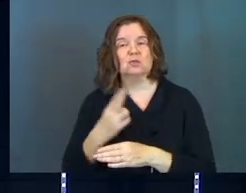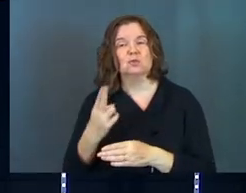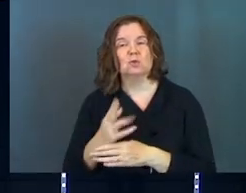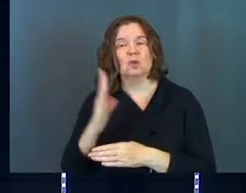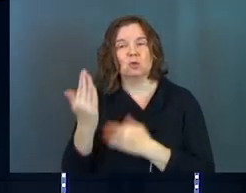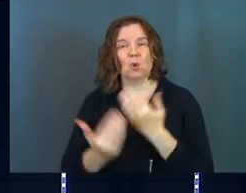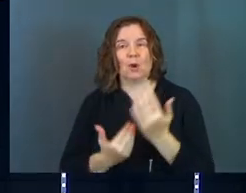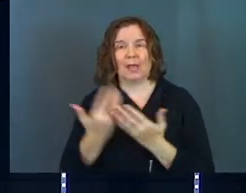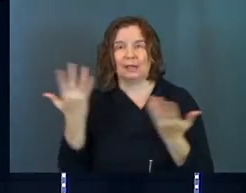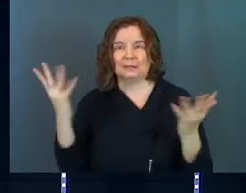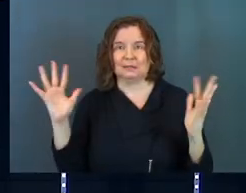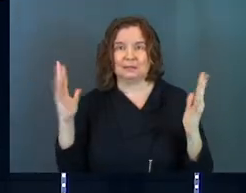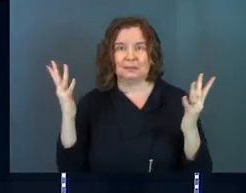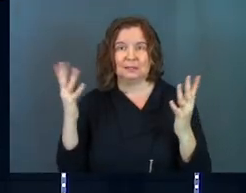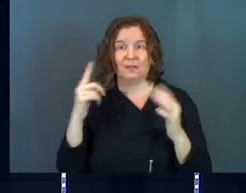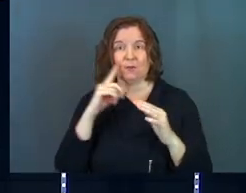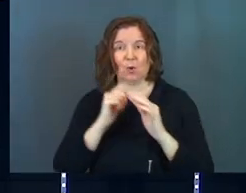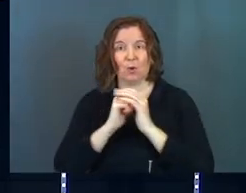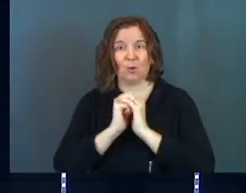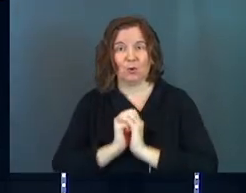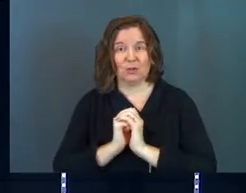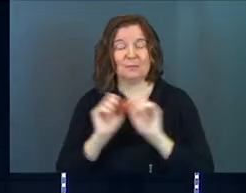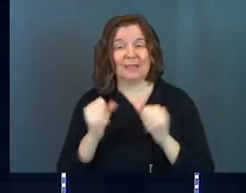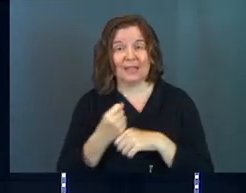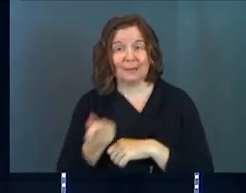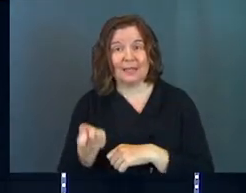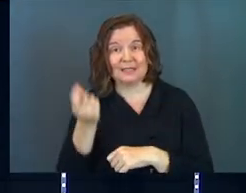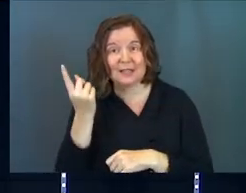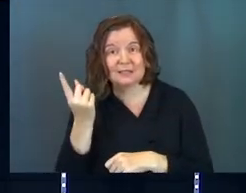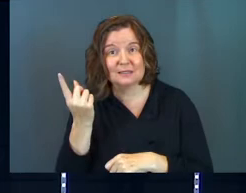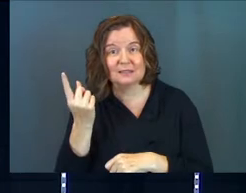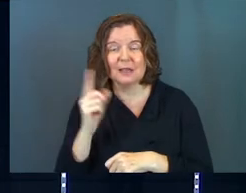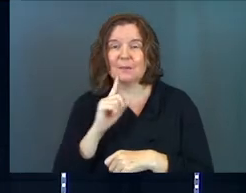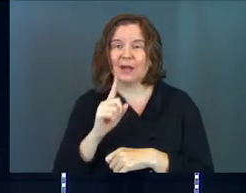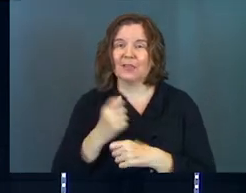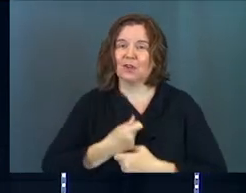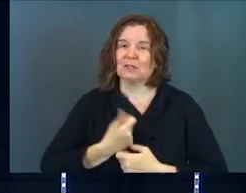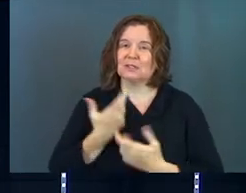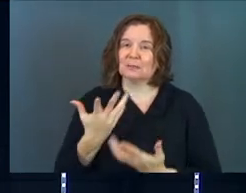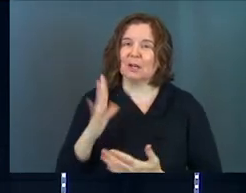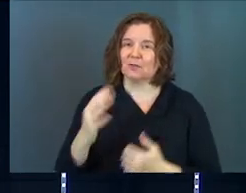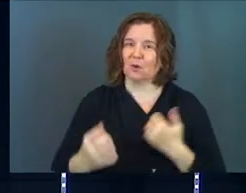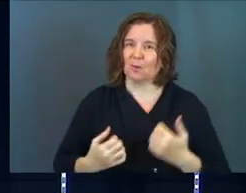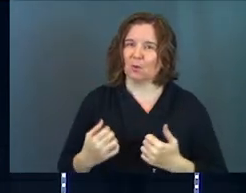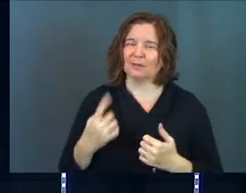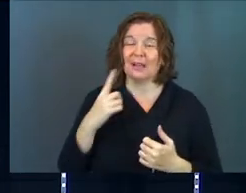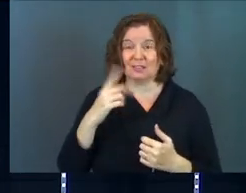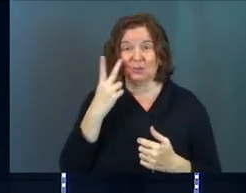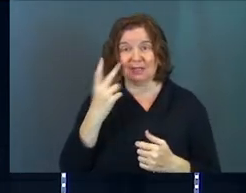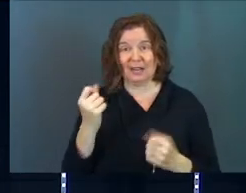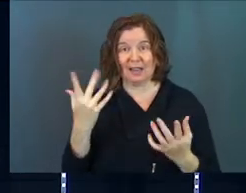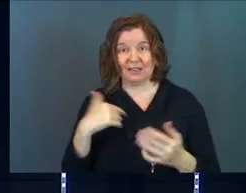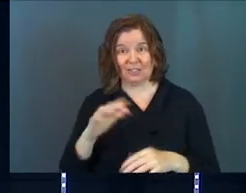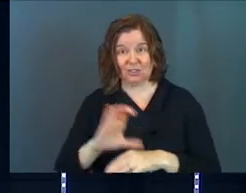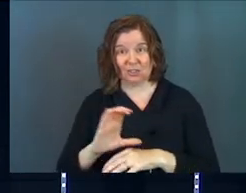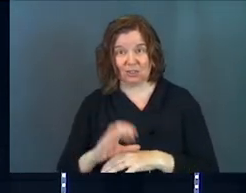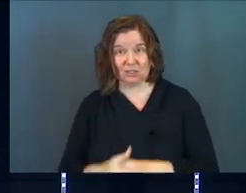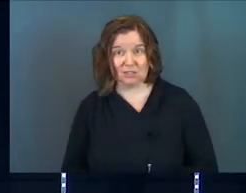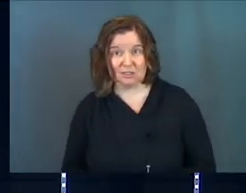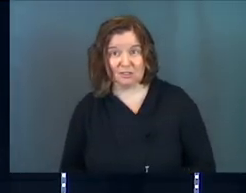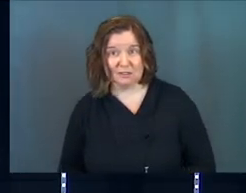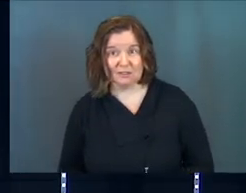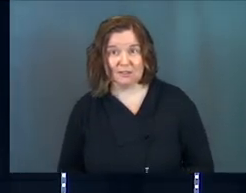utilize your hands in worship that can make sense. But they're an expression of your emotion. Have you just seen a lot of this in the church?